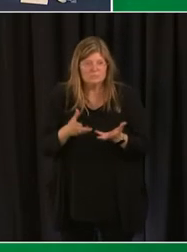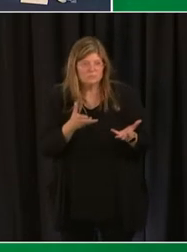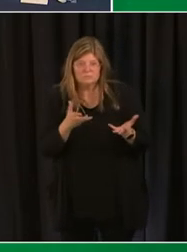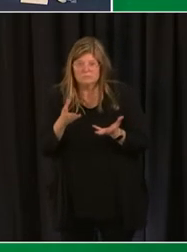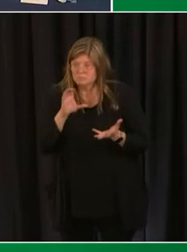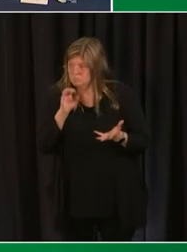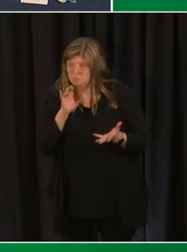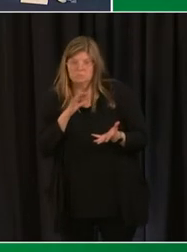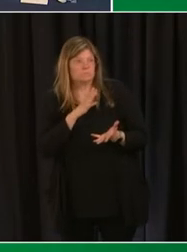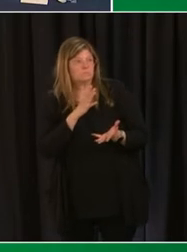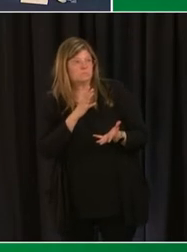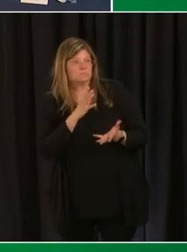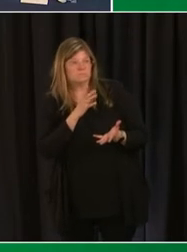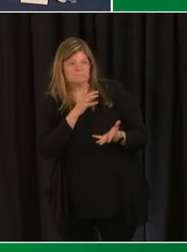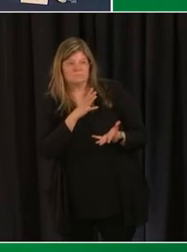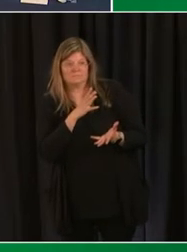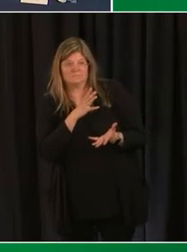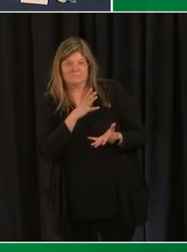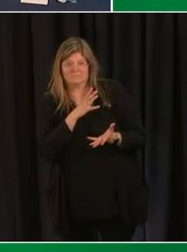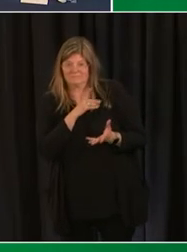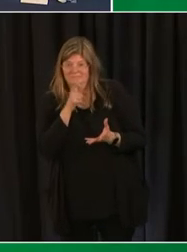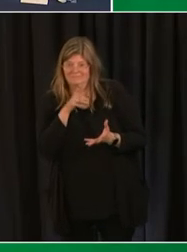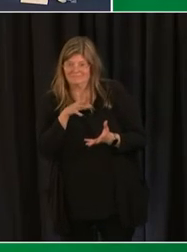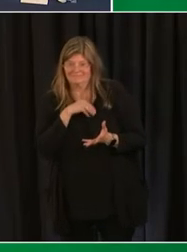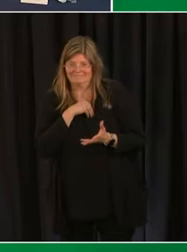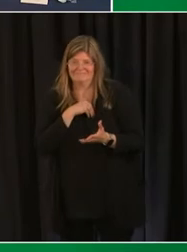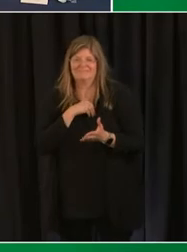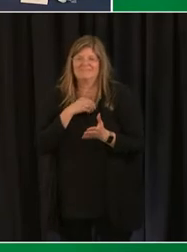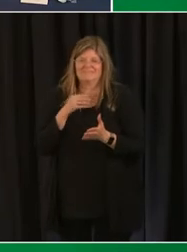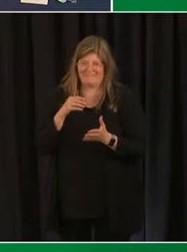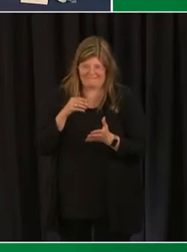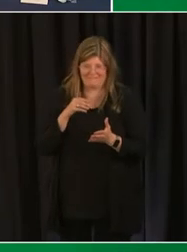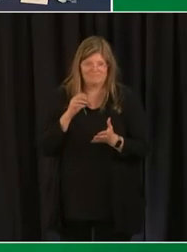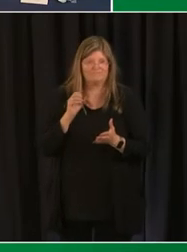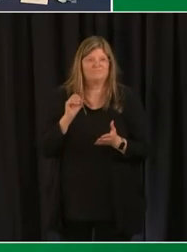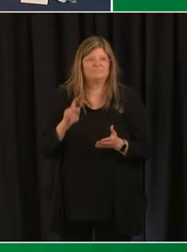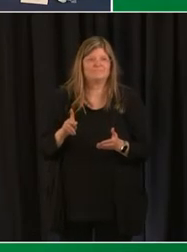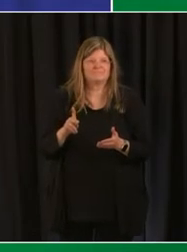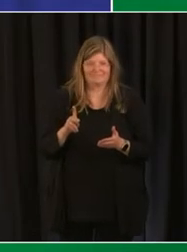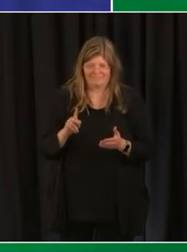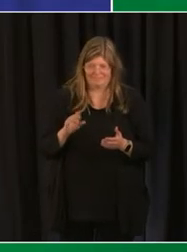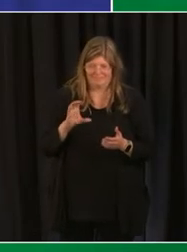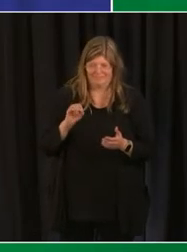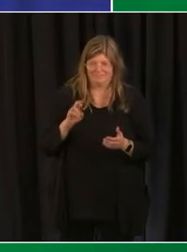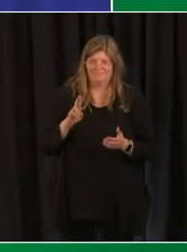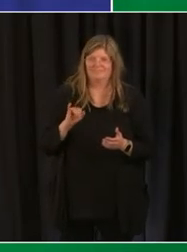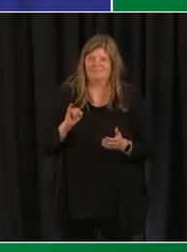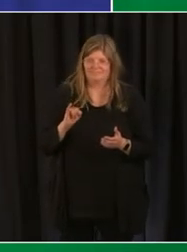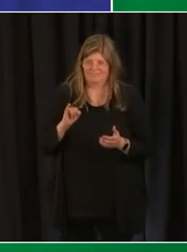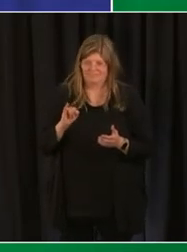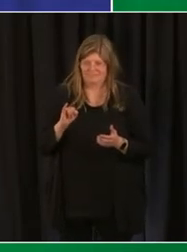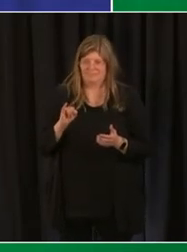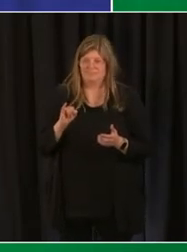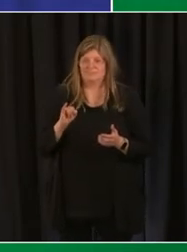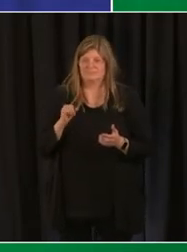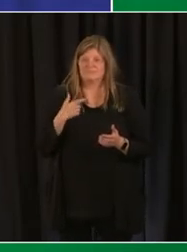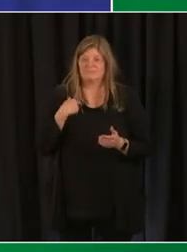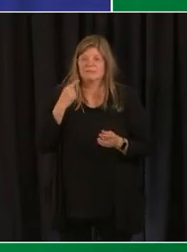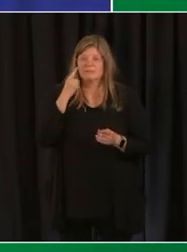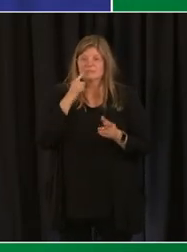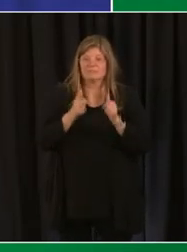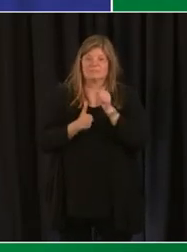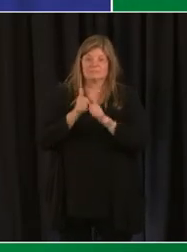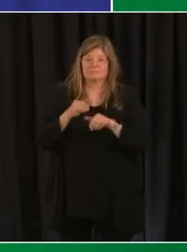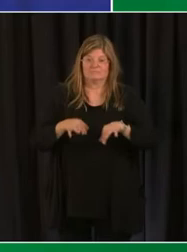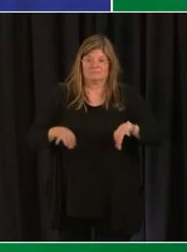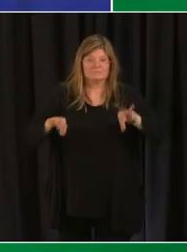that thank you um i think that the the most important place to begin in terms of providing support for your students is